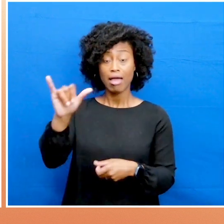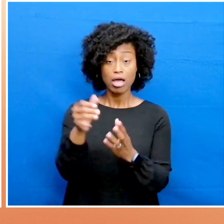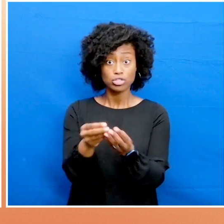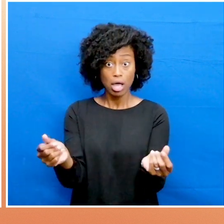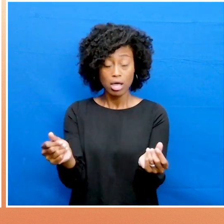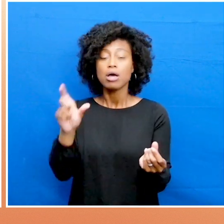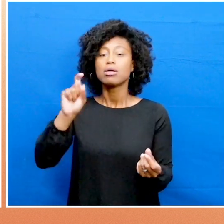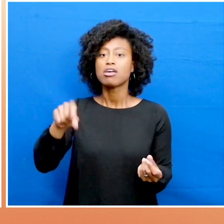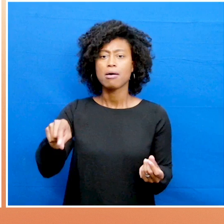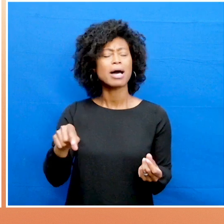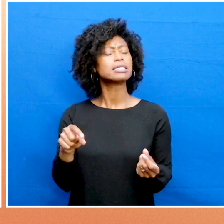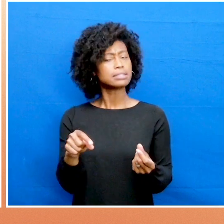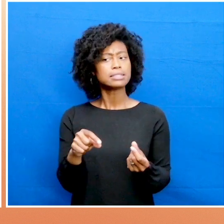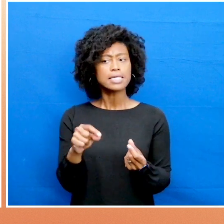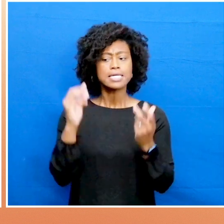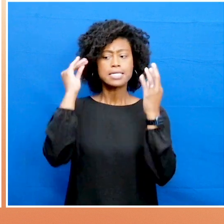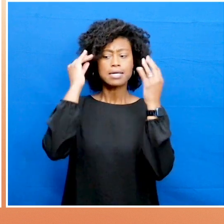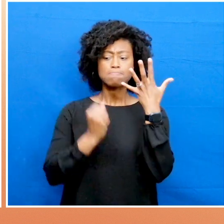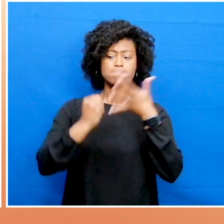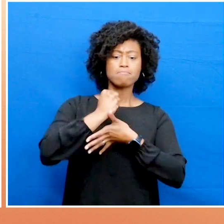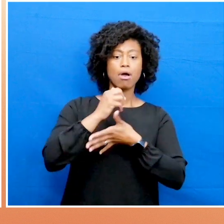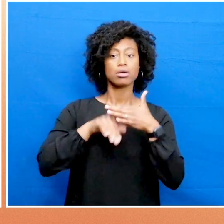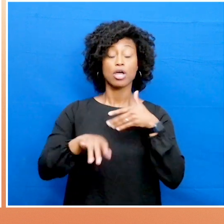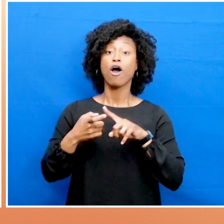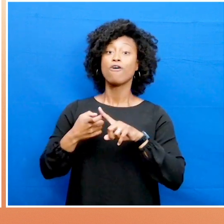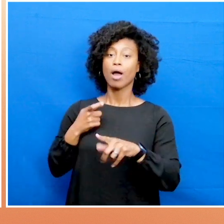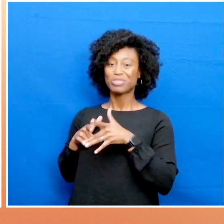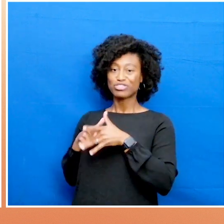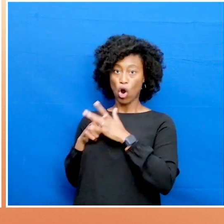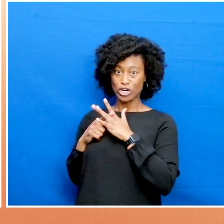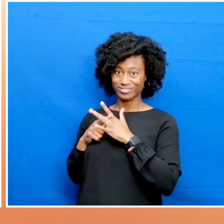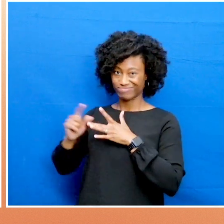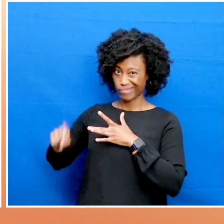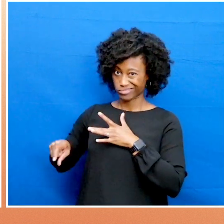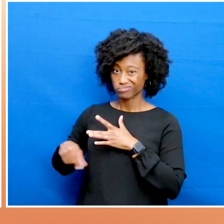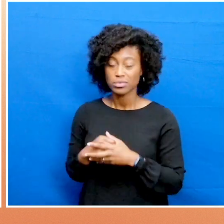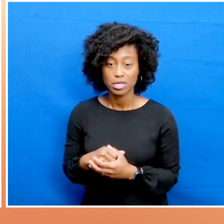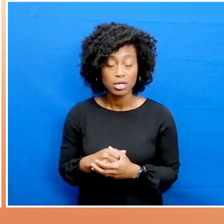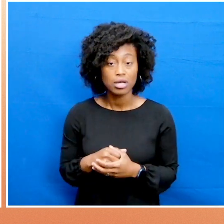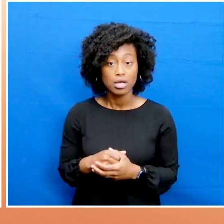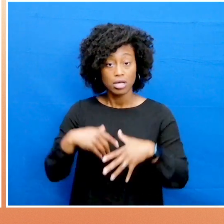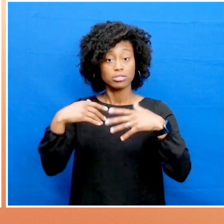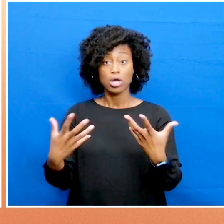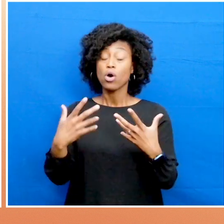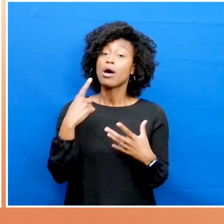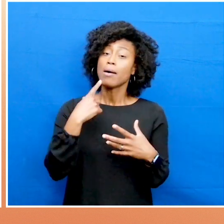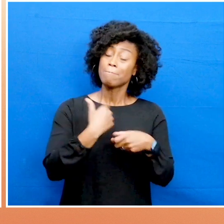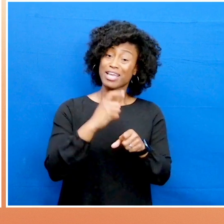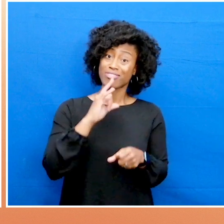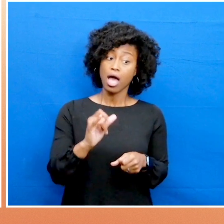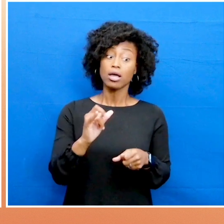prioritize accessibility from the user experience from the beginning. Consider these suggestions for creating the most usable